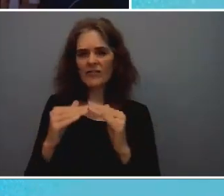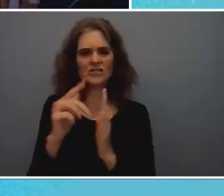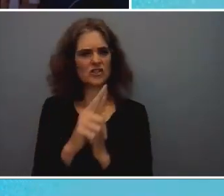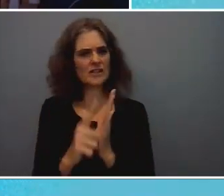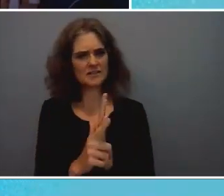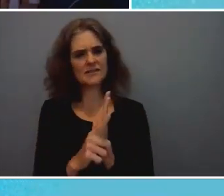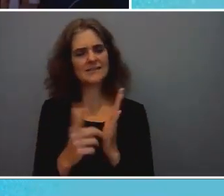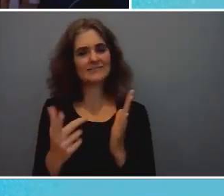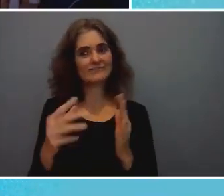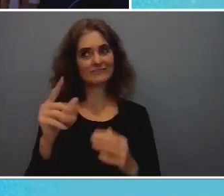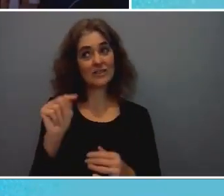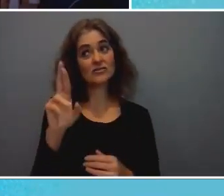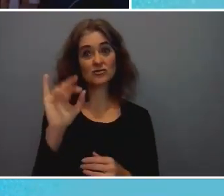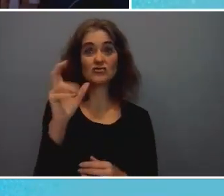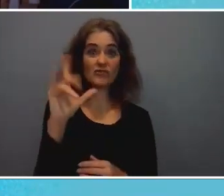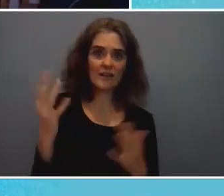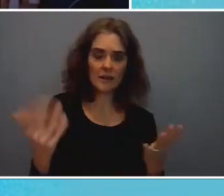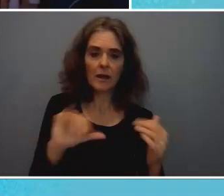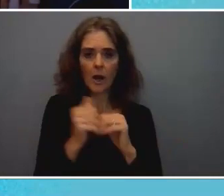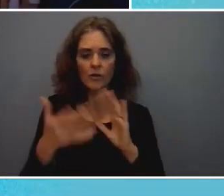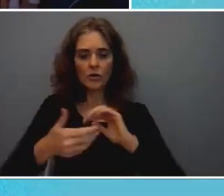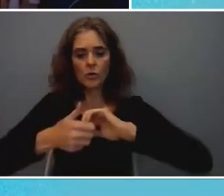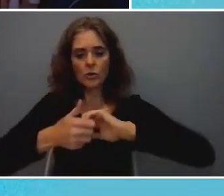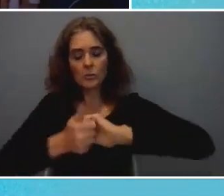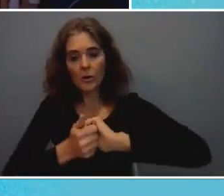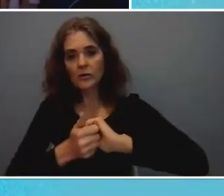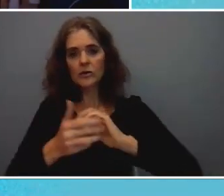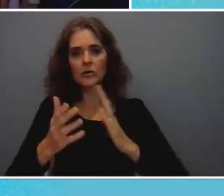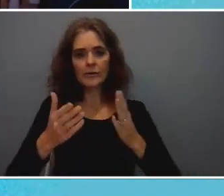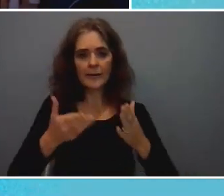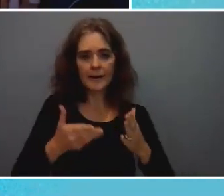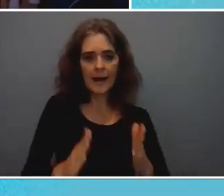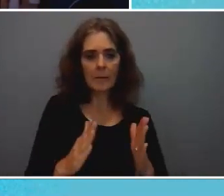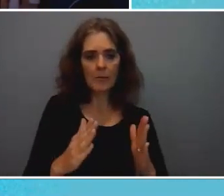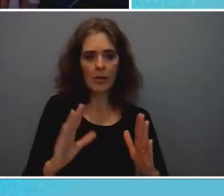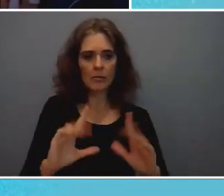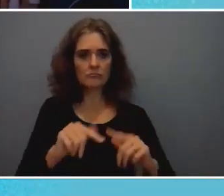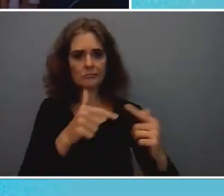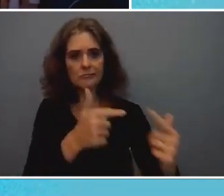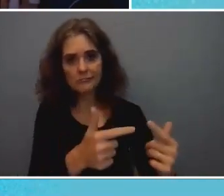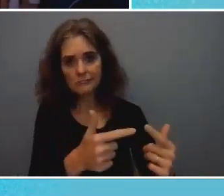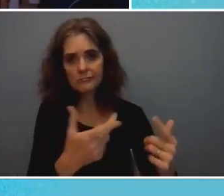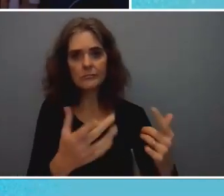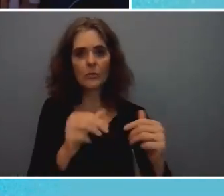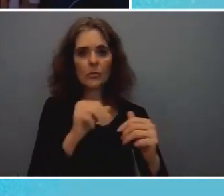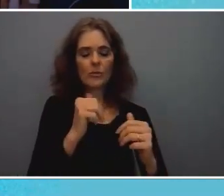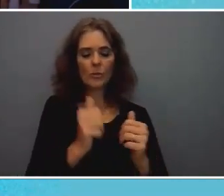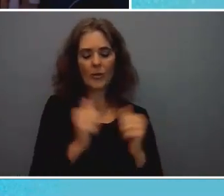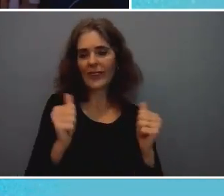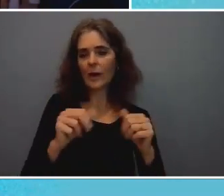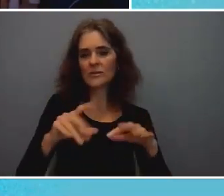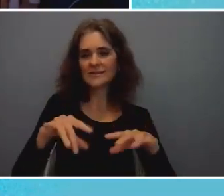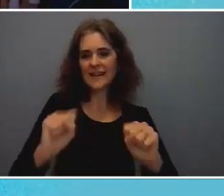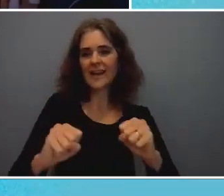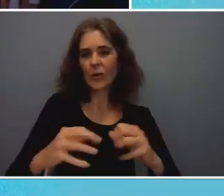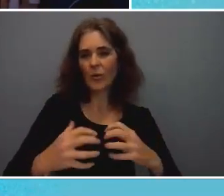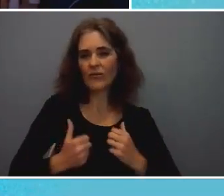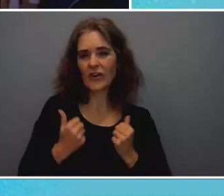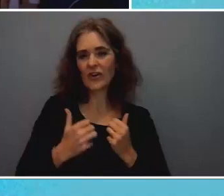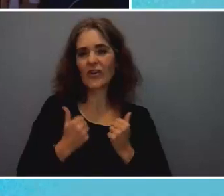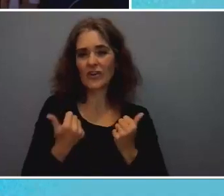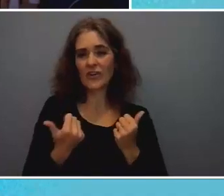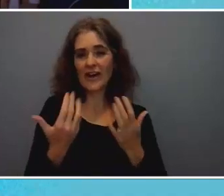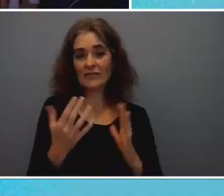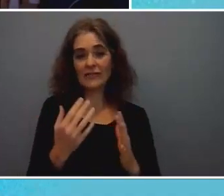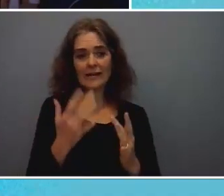you partner and enable without ultimately taking over uh and depriving the very group you're